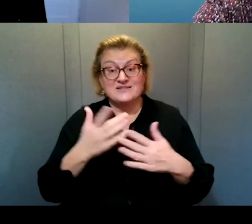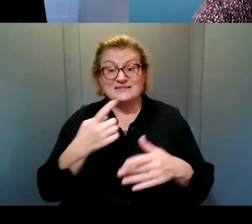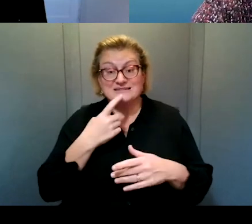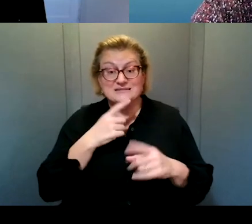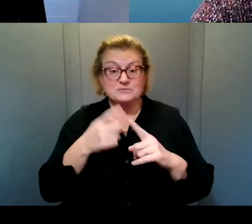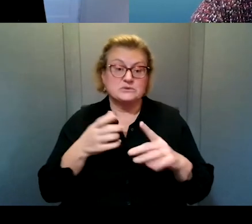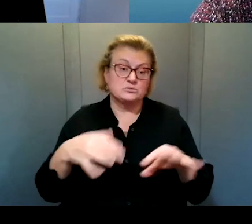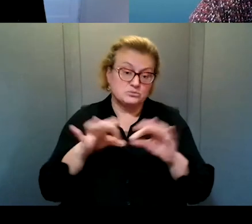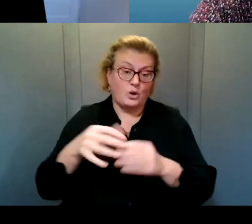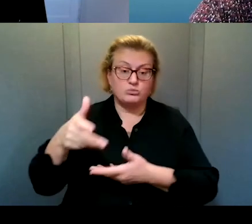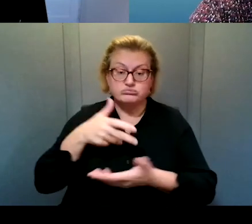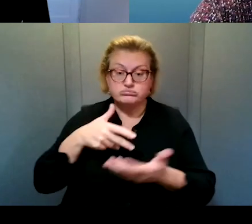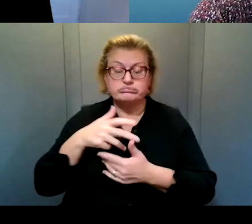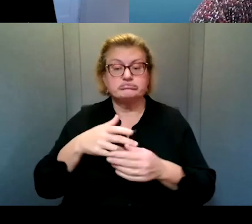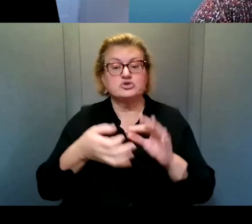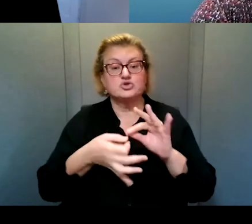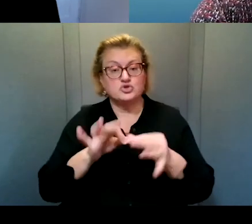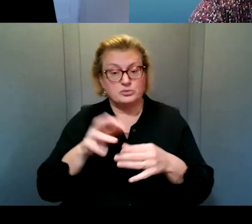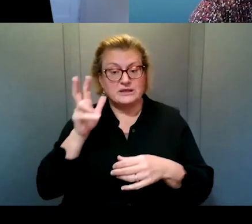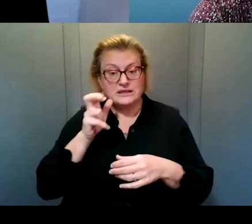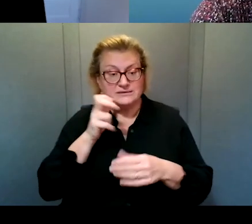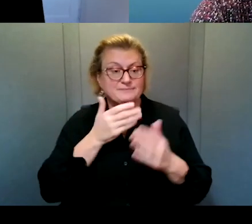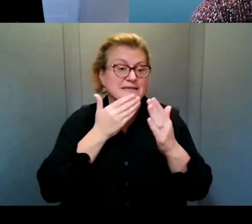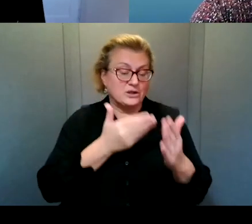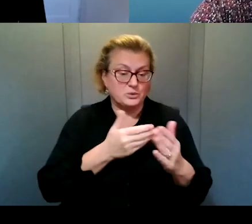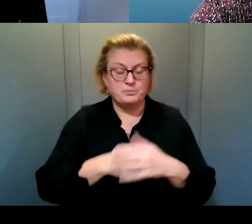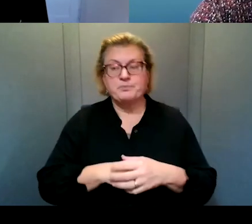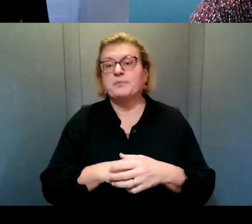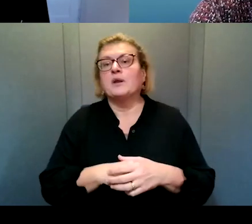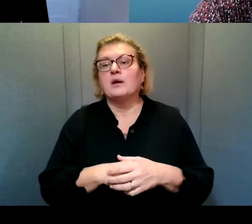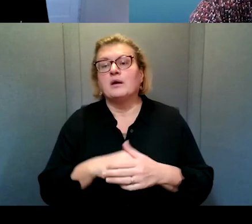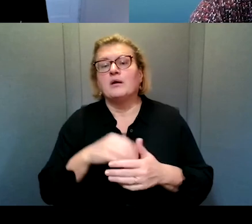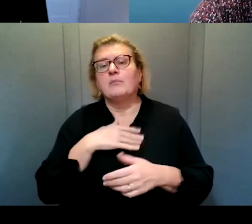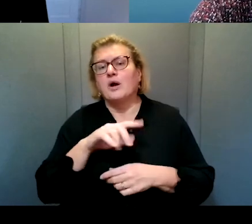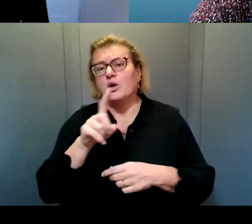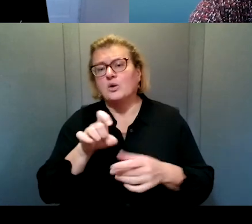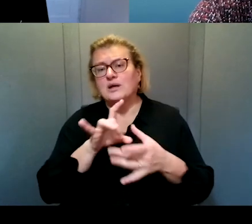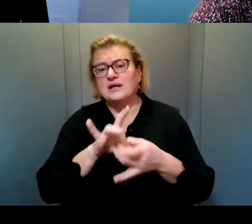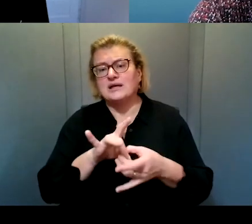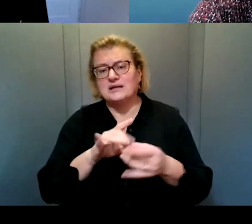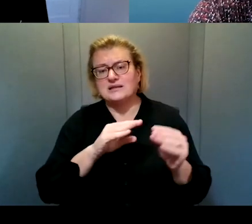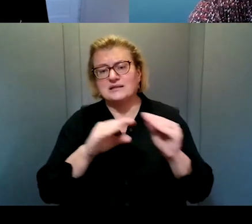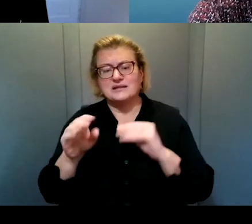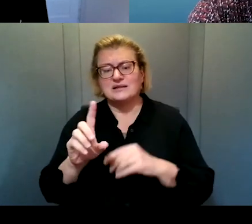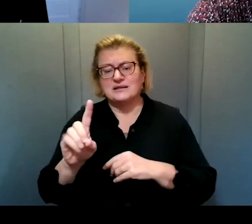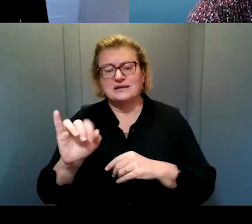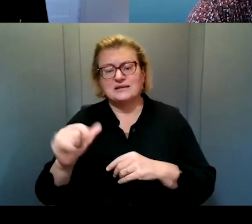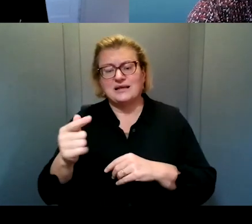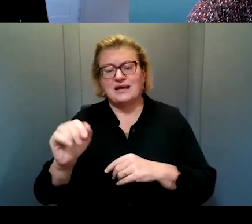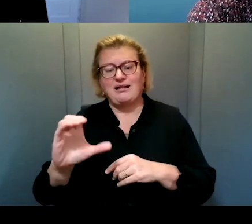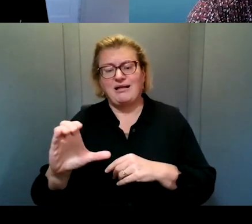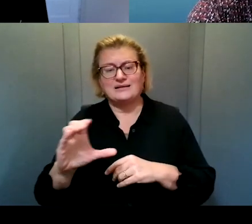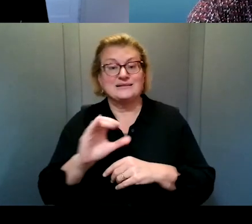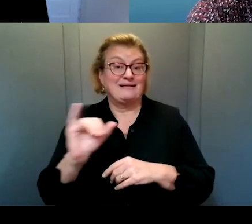of interpersonal interpretive listening. Thank you so much. My question connects to the teaching of diglossic languages like Arabic,